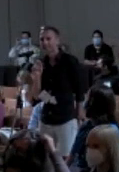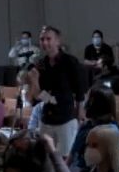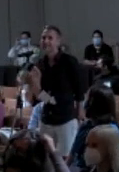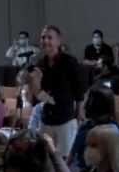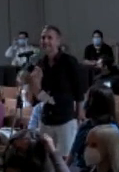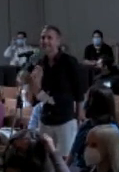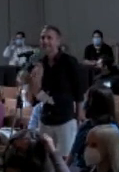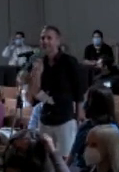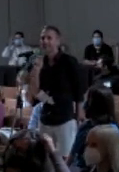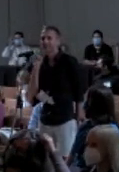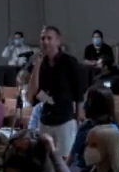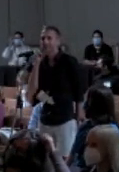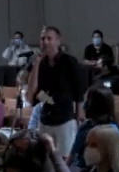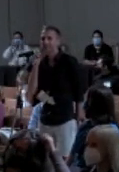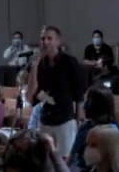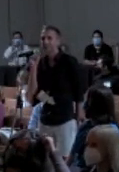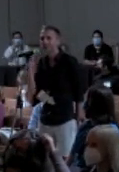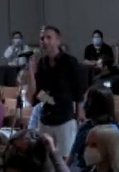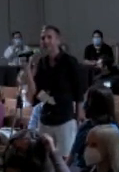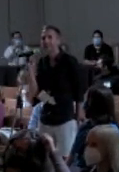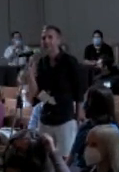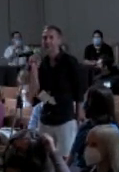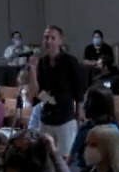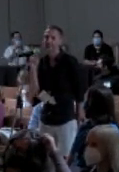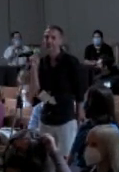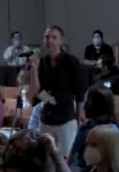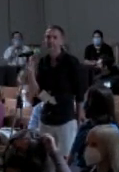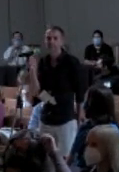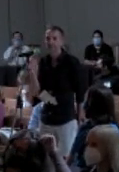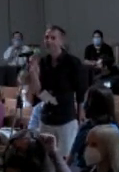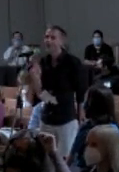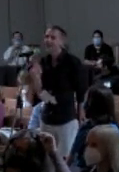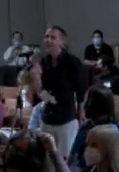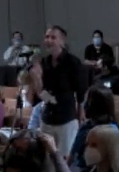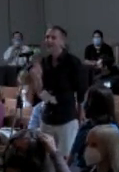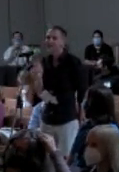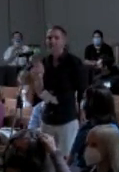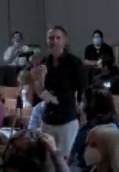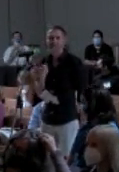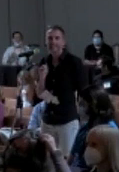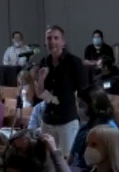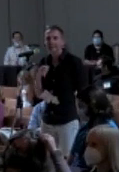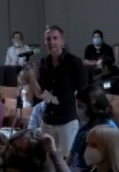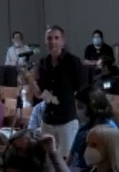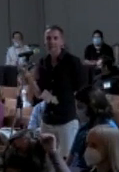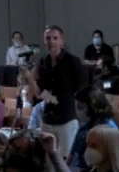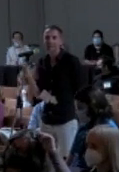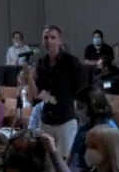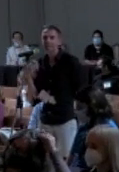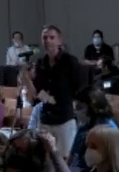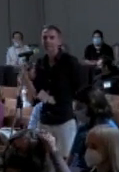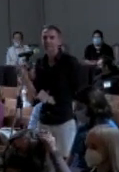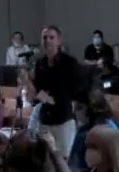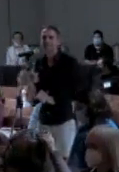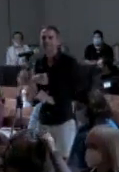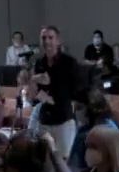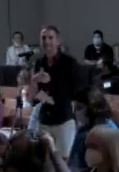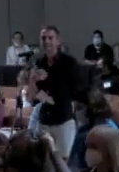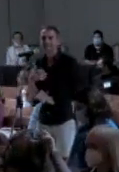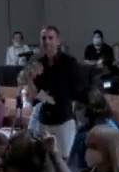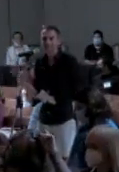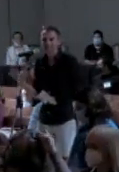But there's another thing that I wanted to share with you, which is related to the moon. I was asked to give a presentation